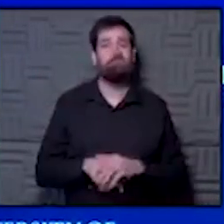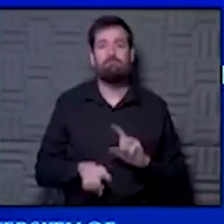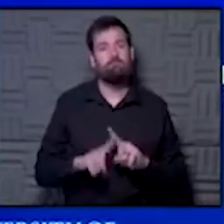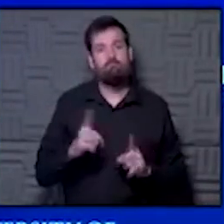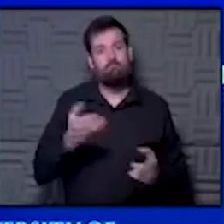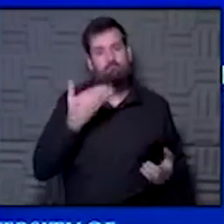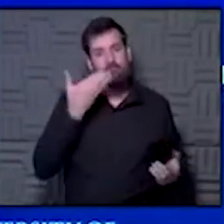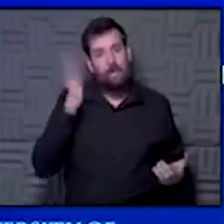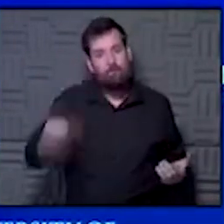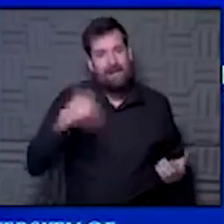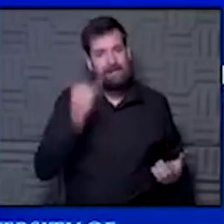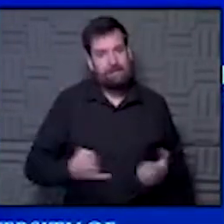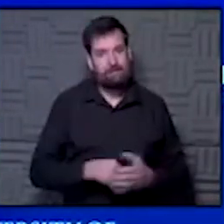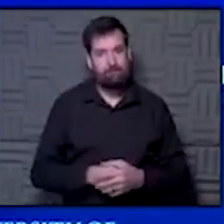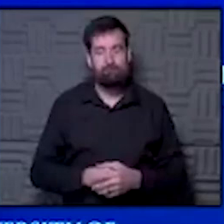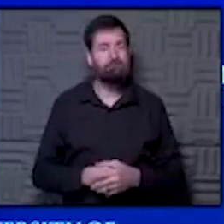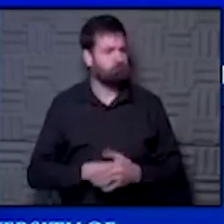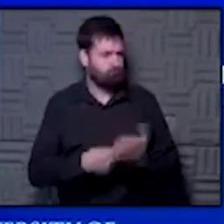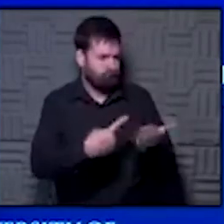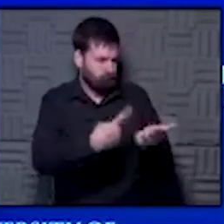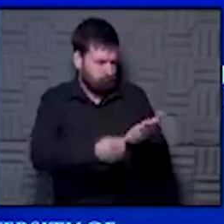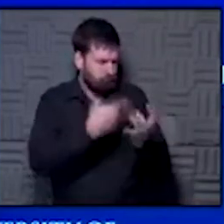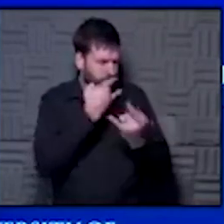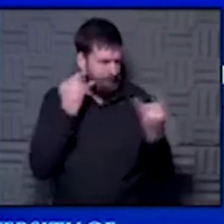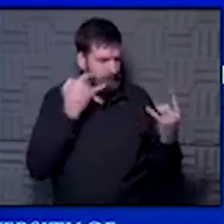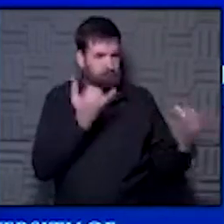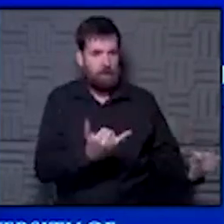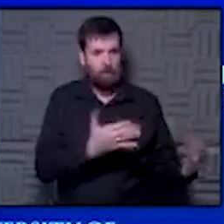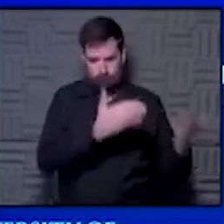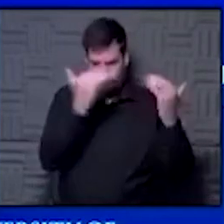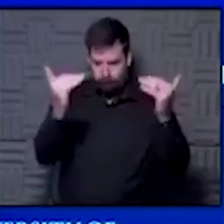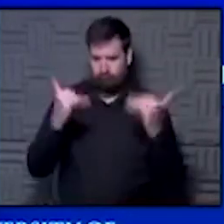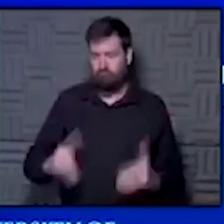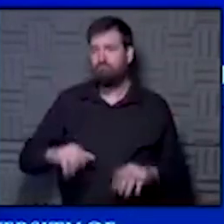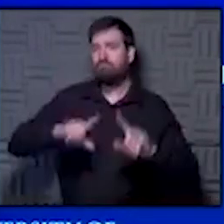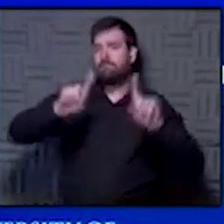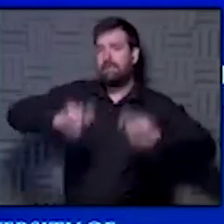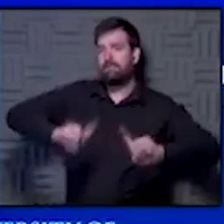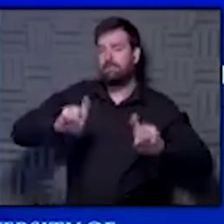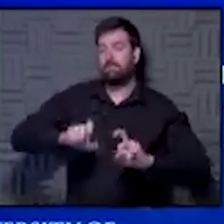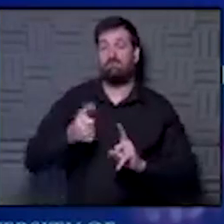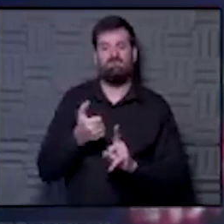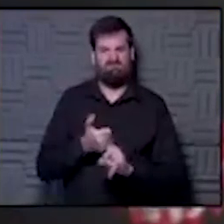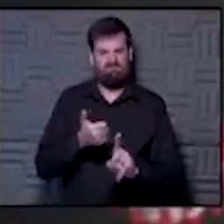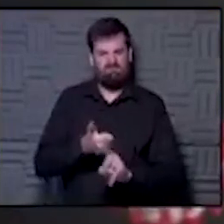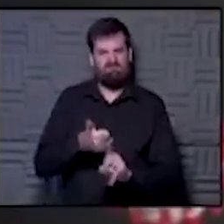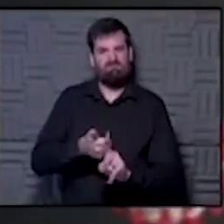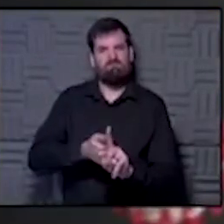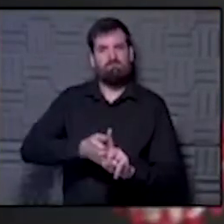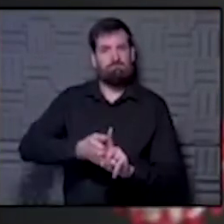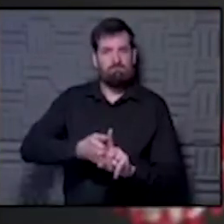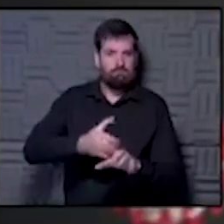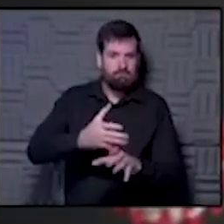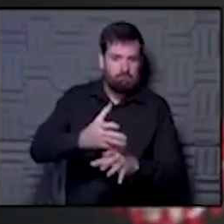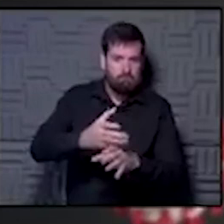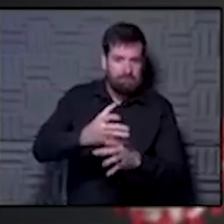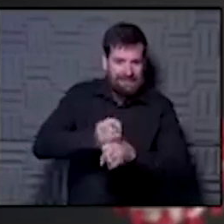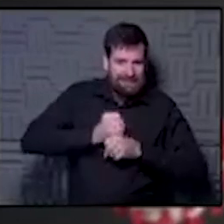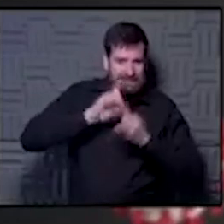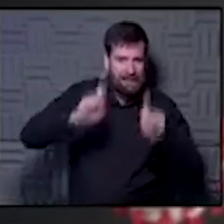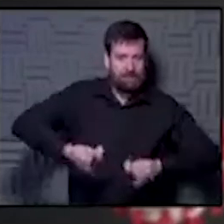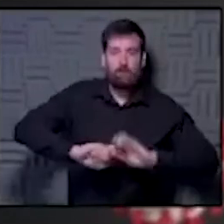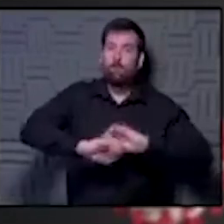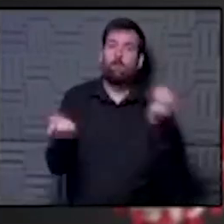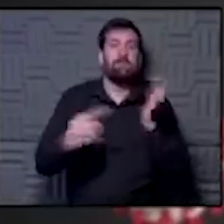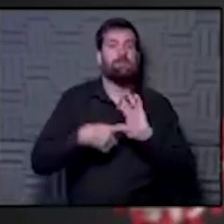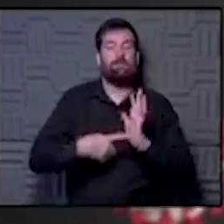a bad thought. Okay, next. We've talked mass pretty well, so we're going to go to testing right now. How does one get a test if they have no symptoms and